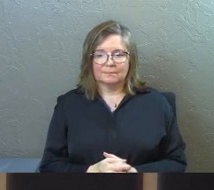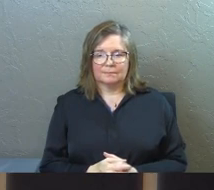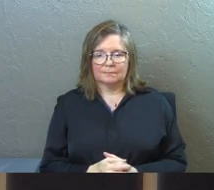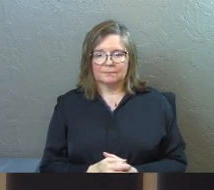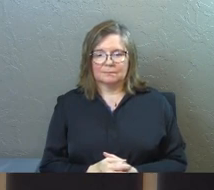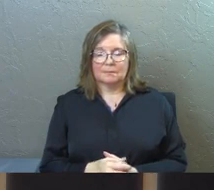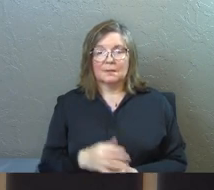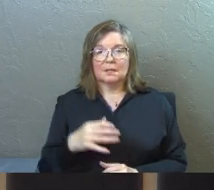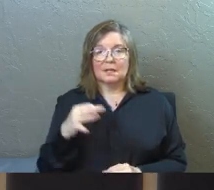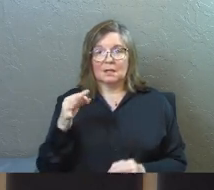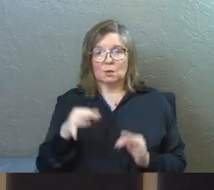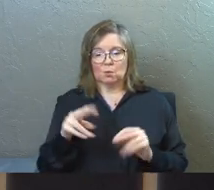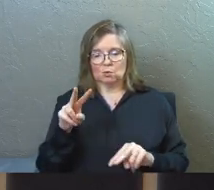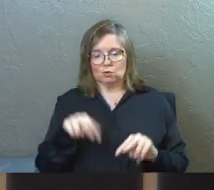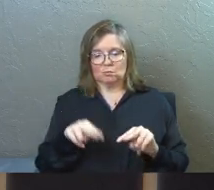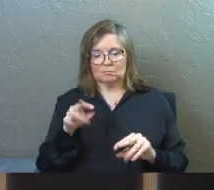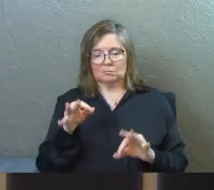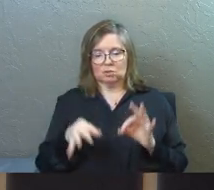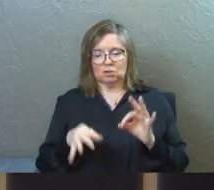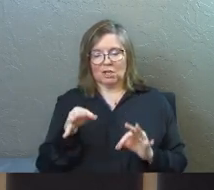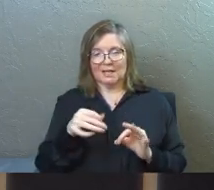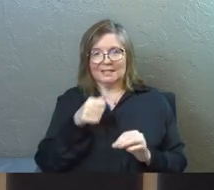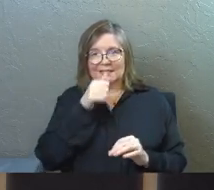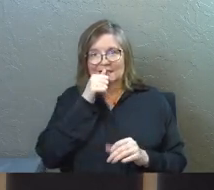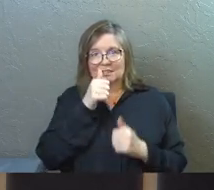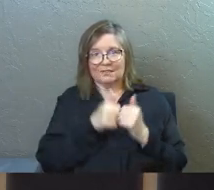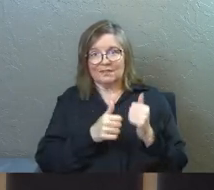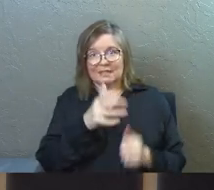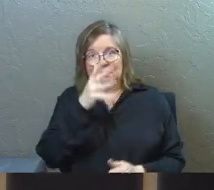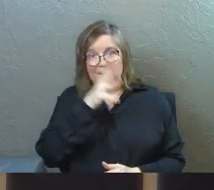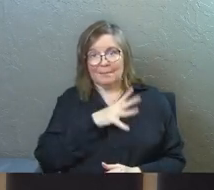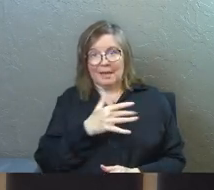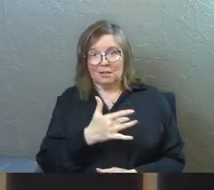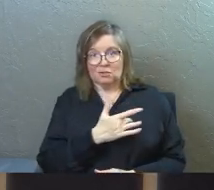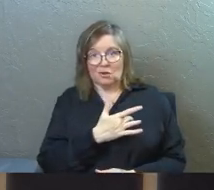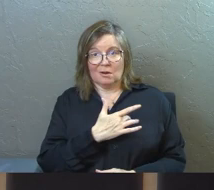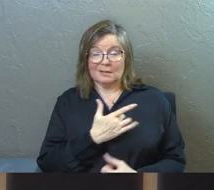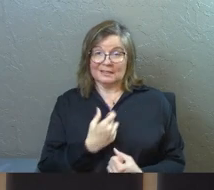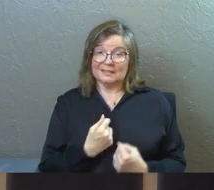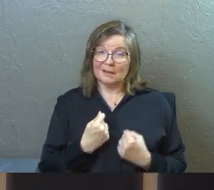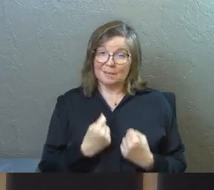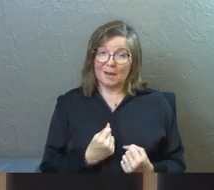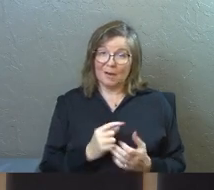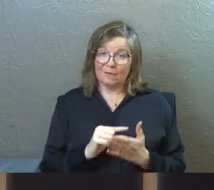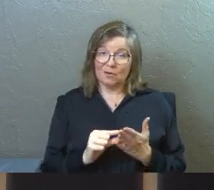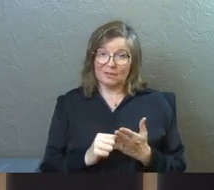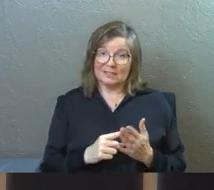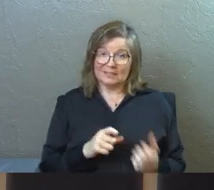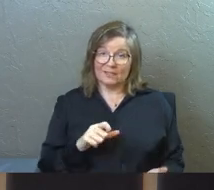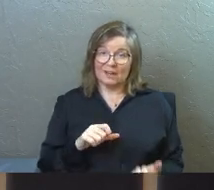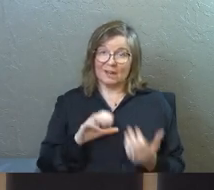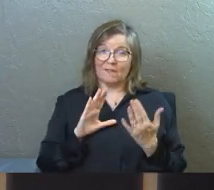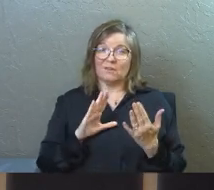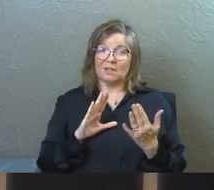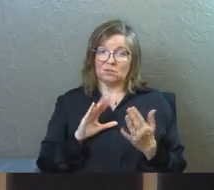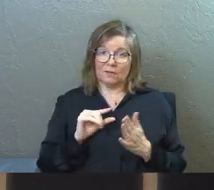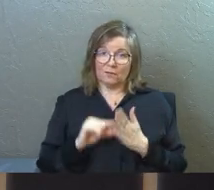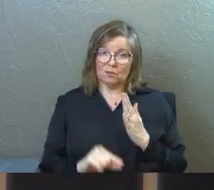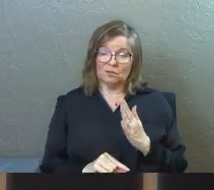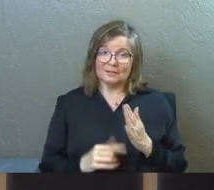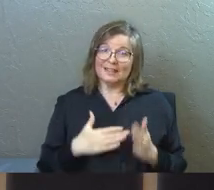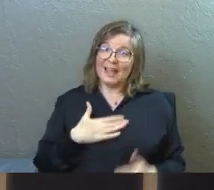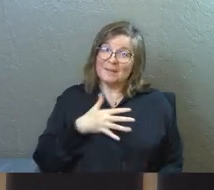He will judge the secrets of each man's heart. It's a powerful verse. It's a very confrontational verse.